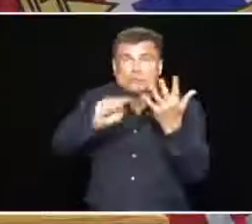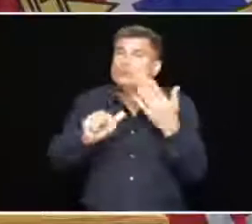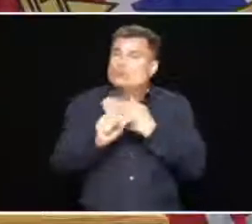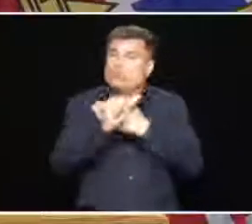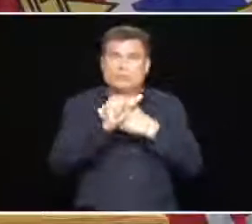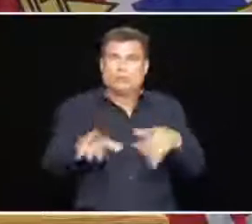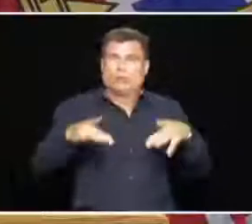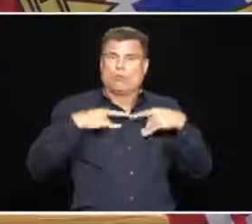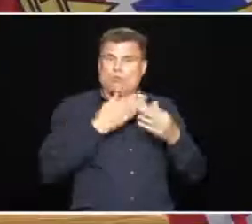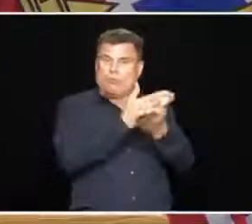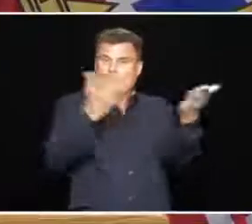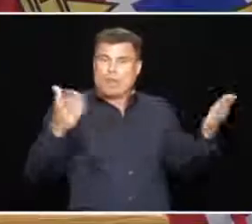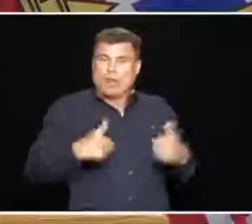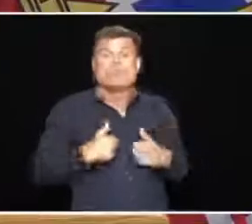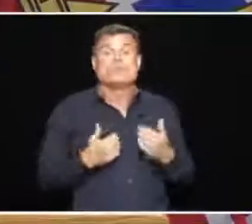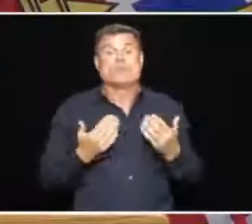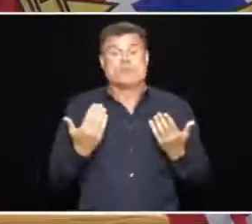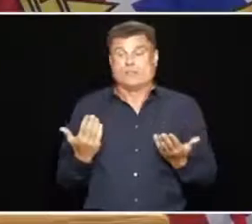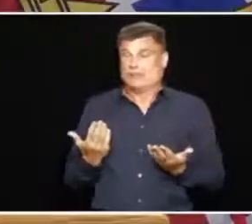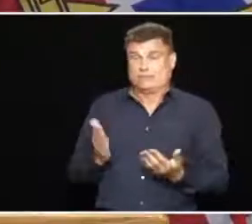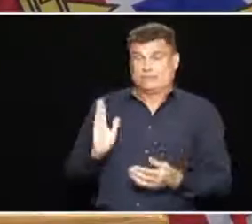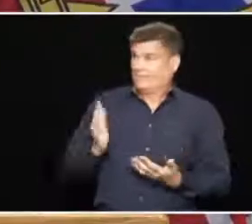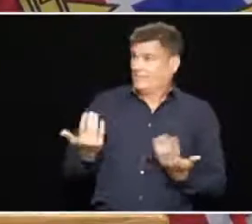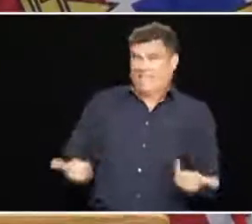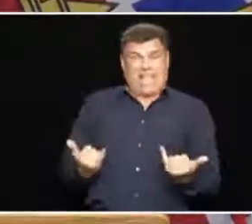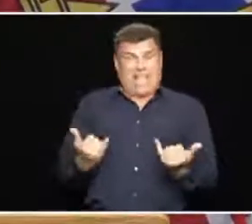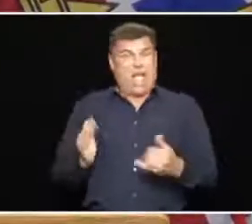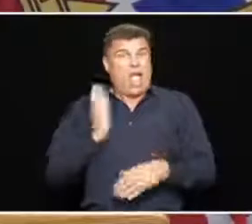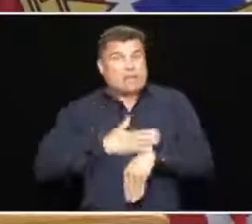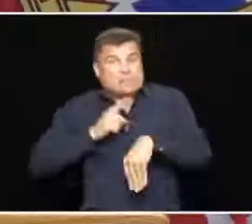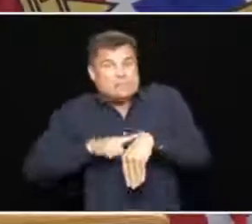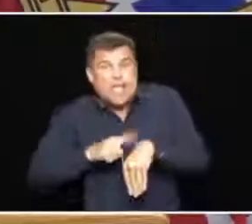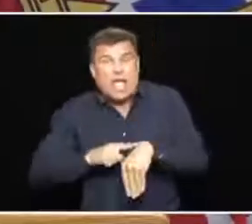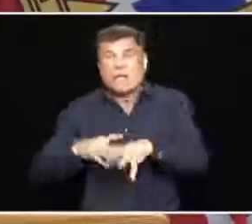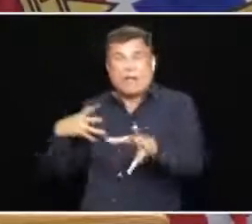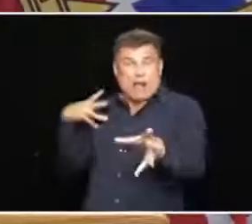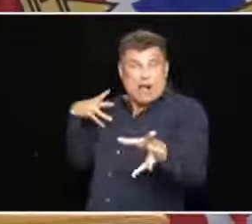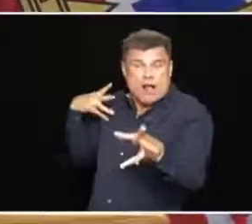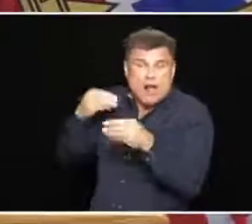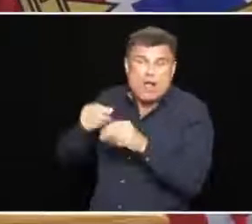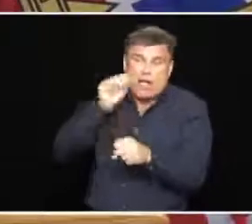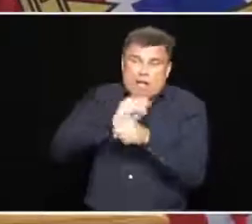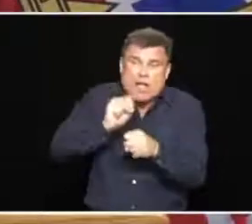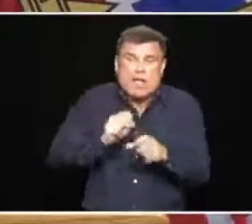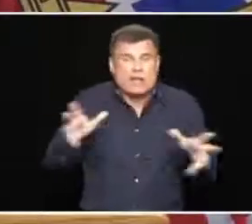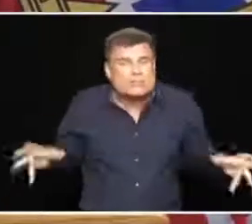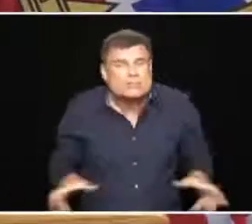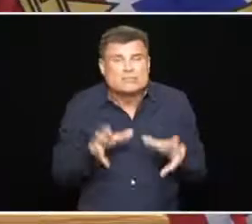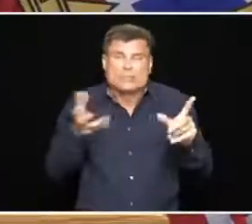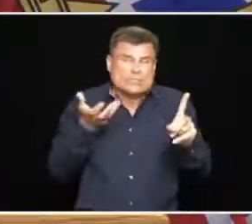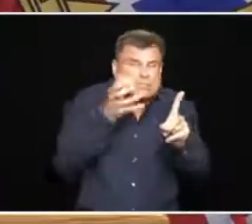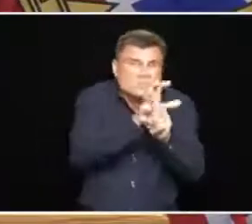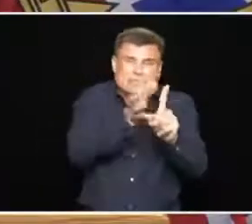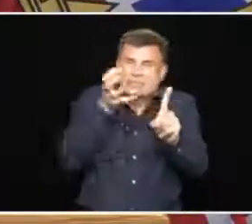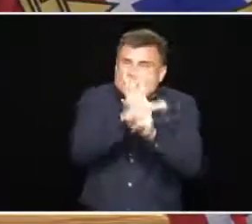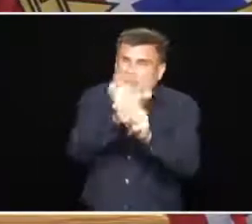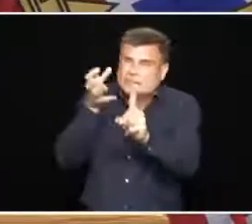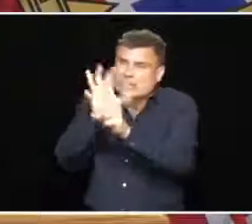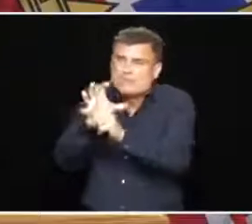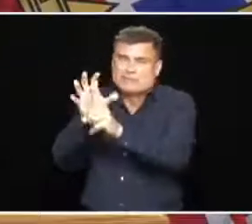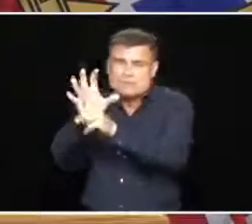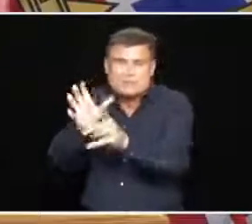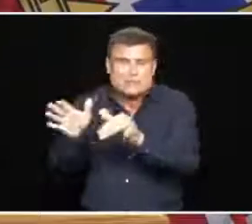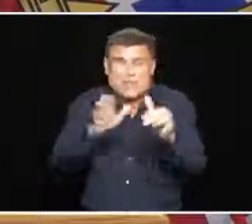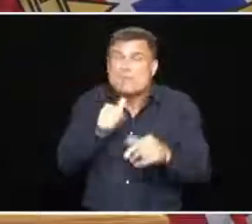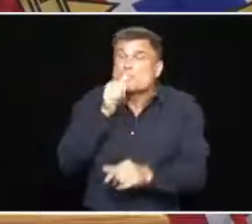A lot of time in public health resources have been spent on contact tracing connected to these venues because